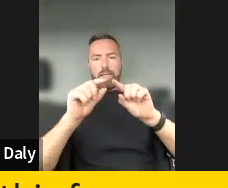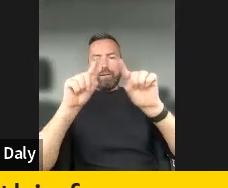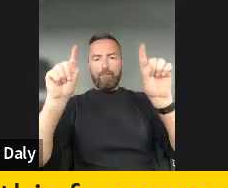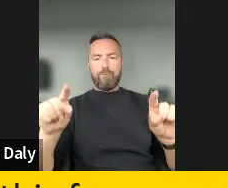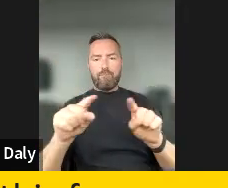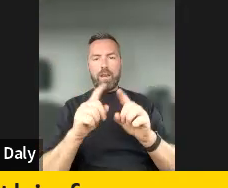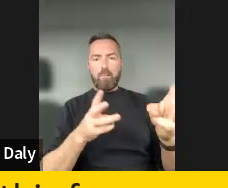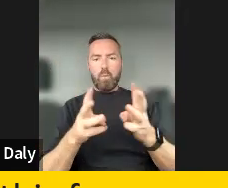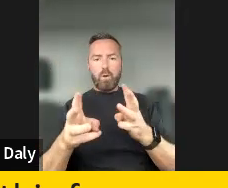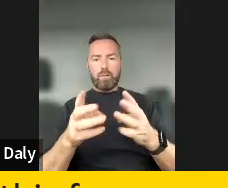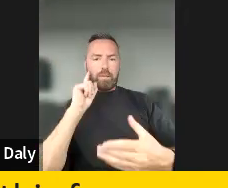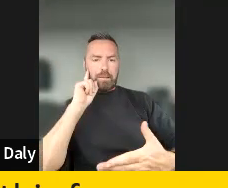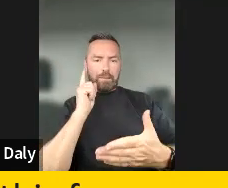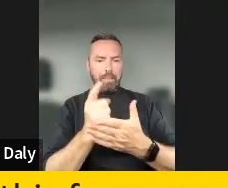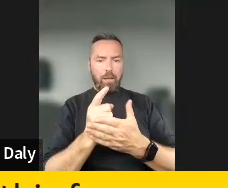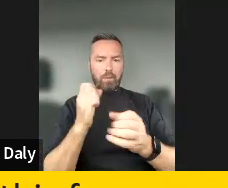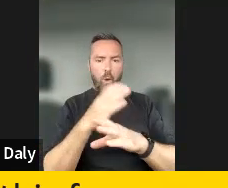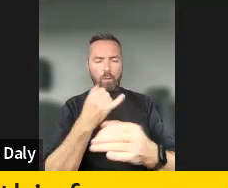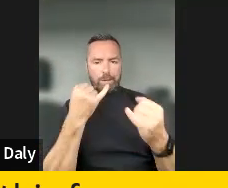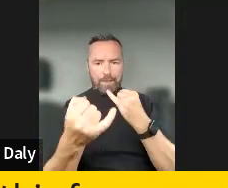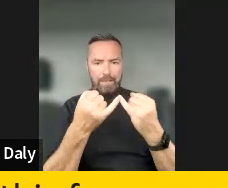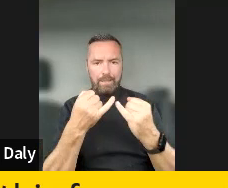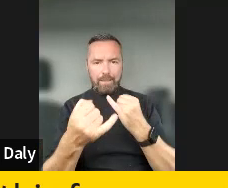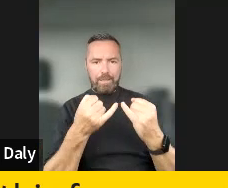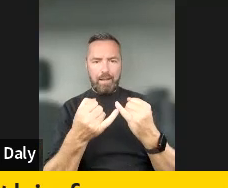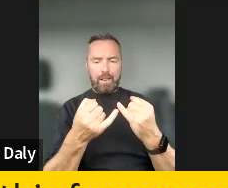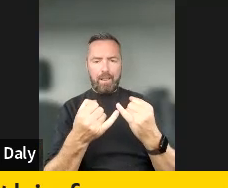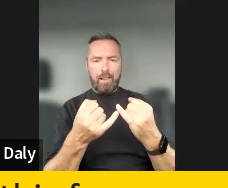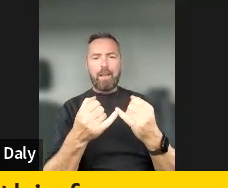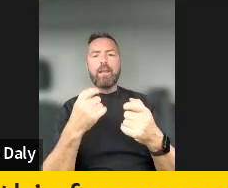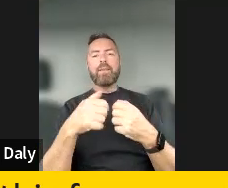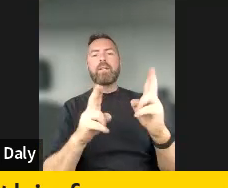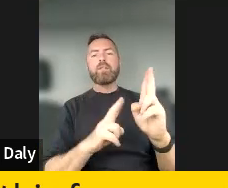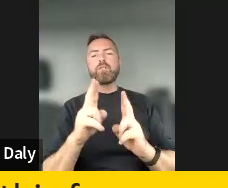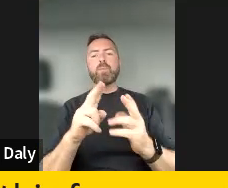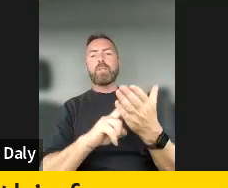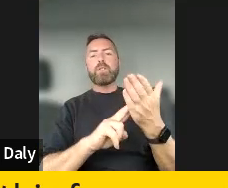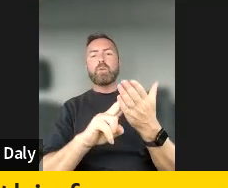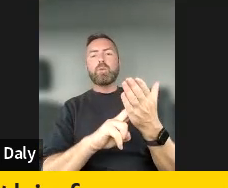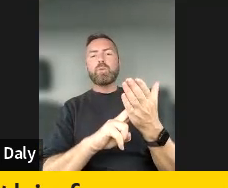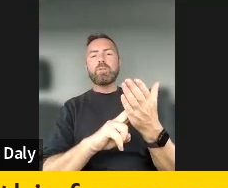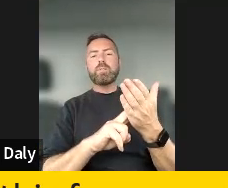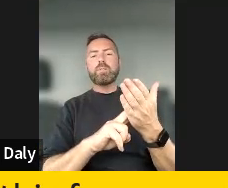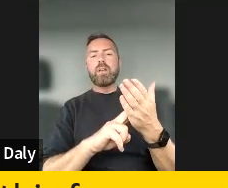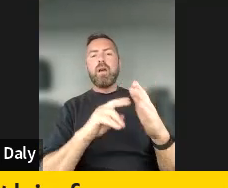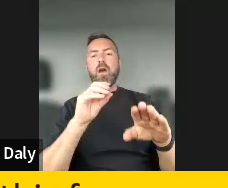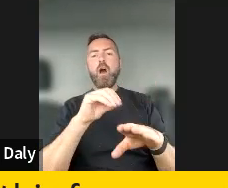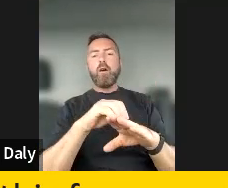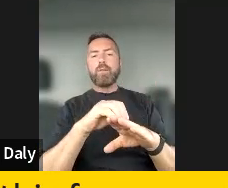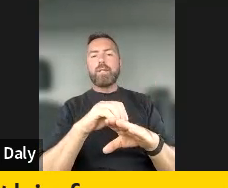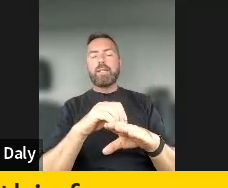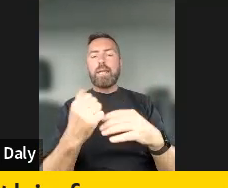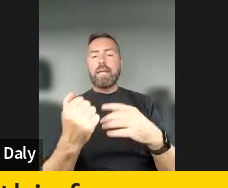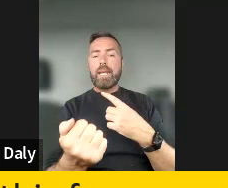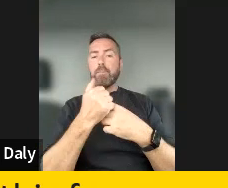determine the criteria, um, that, uh, should be the impact of, uh, the AI on rights, duties, and liberties.